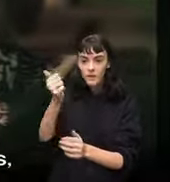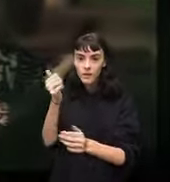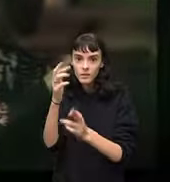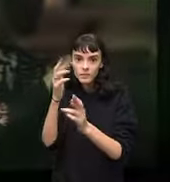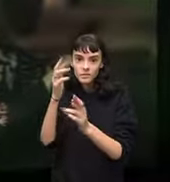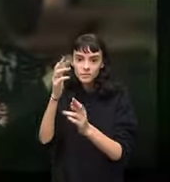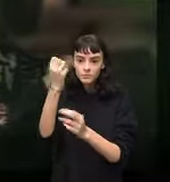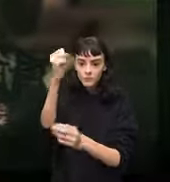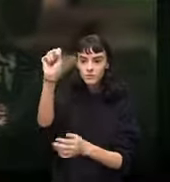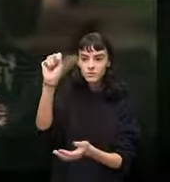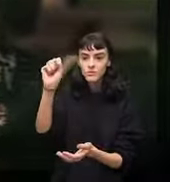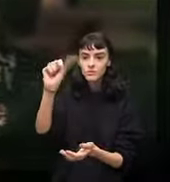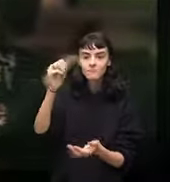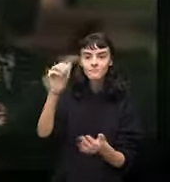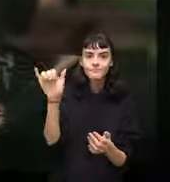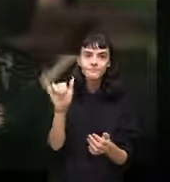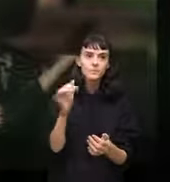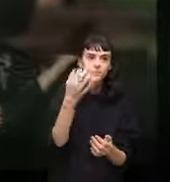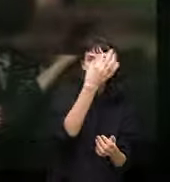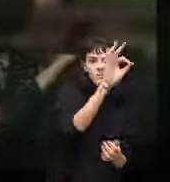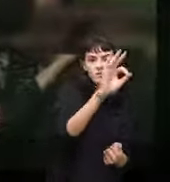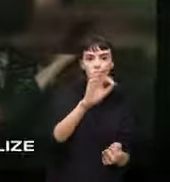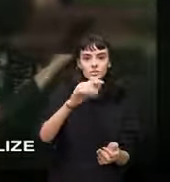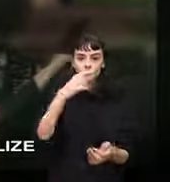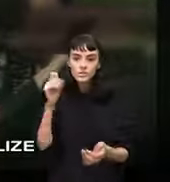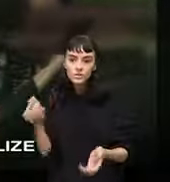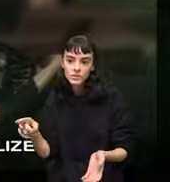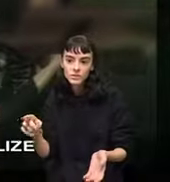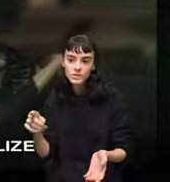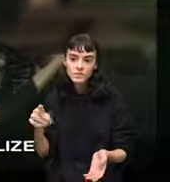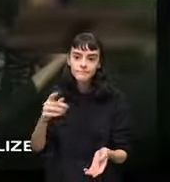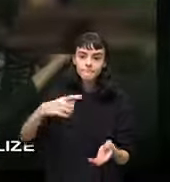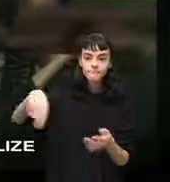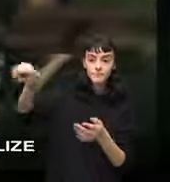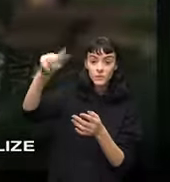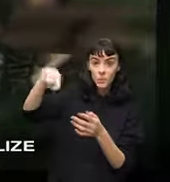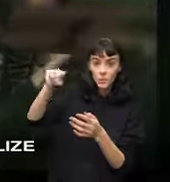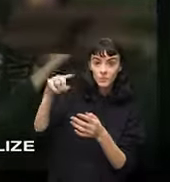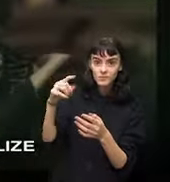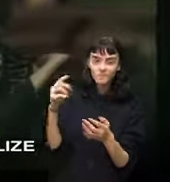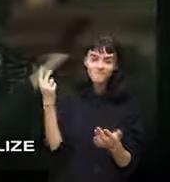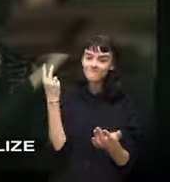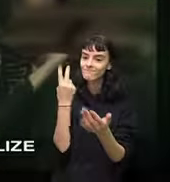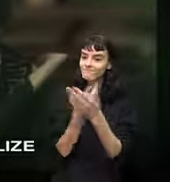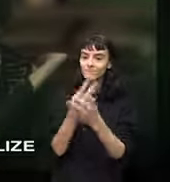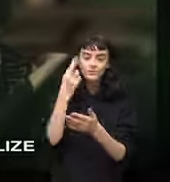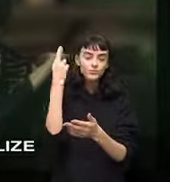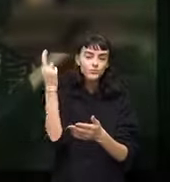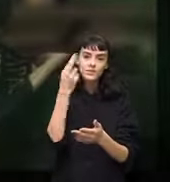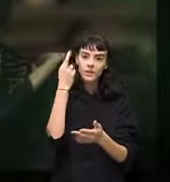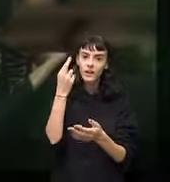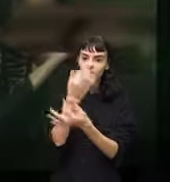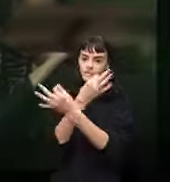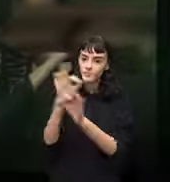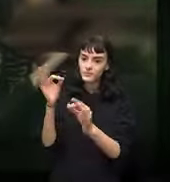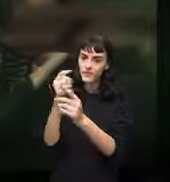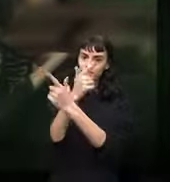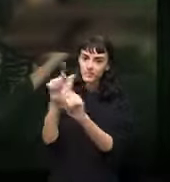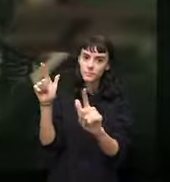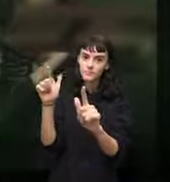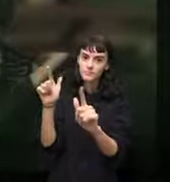to others the French Revolution the Russian Revolution revolutions that fail to realize their promise of liberty